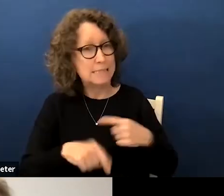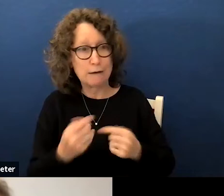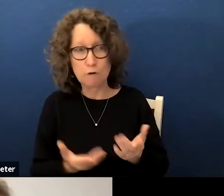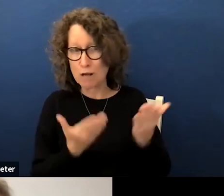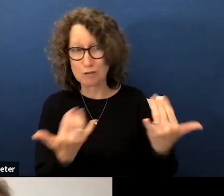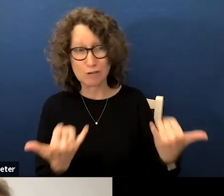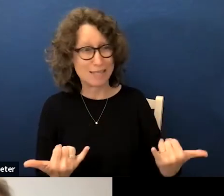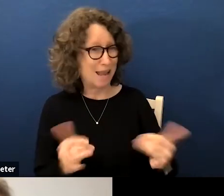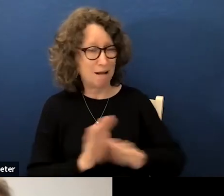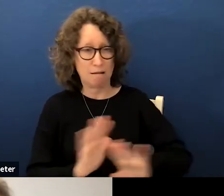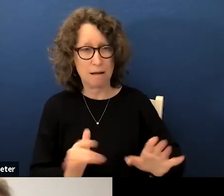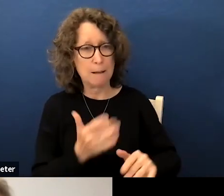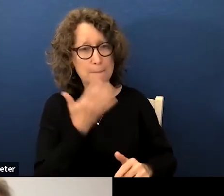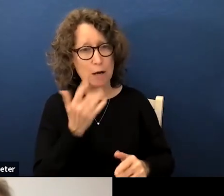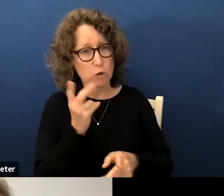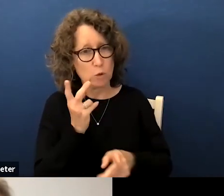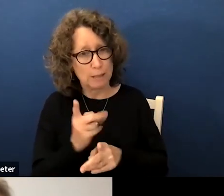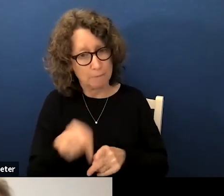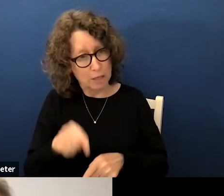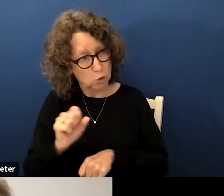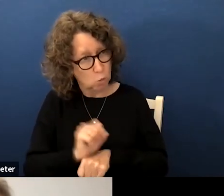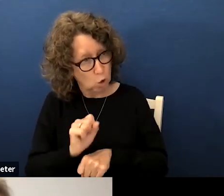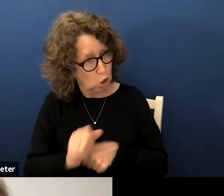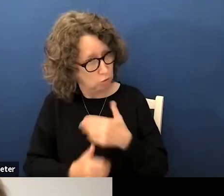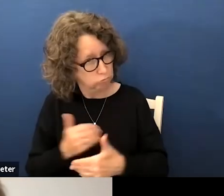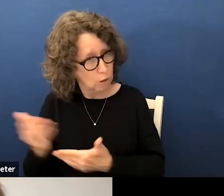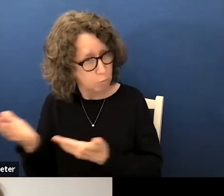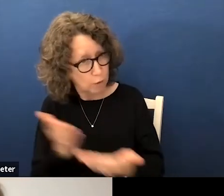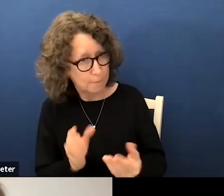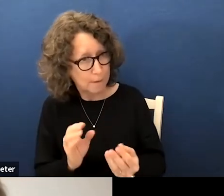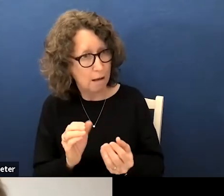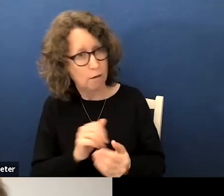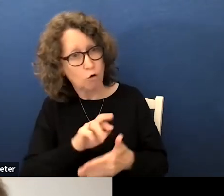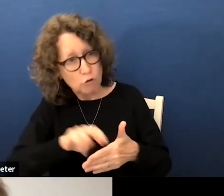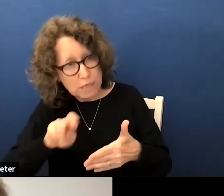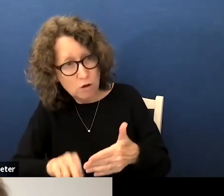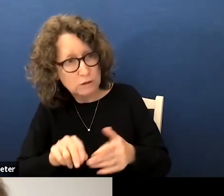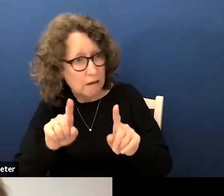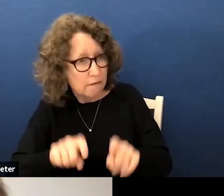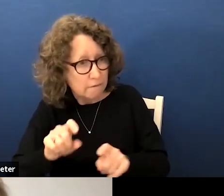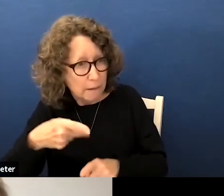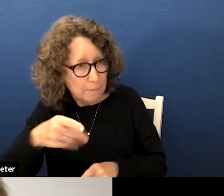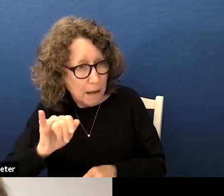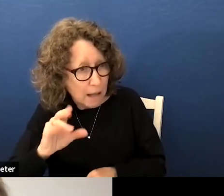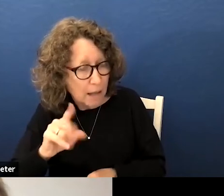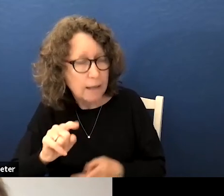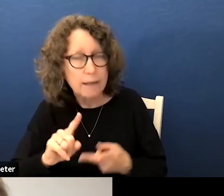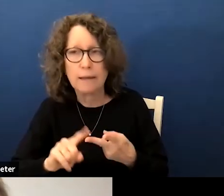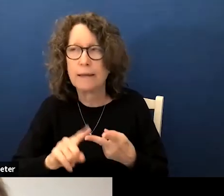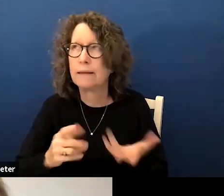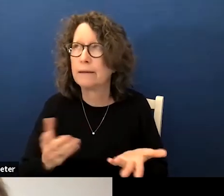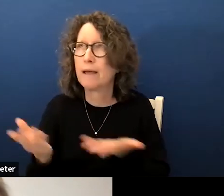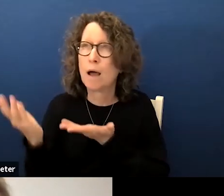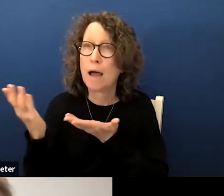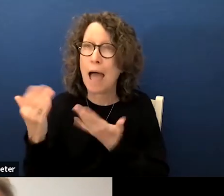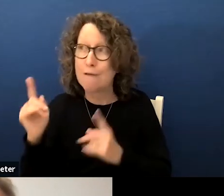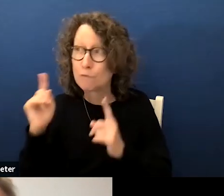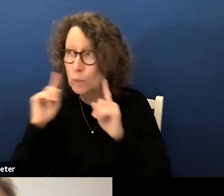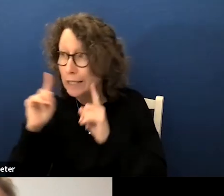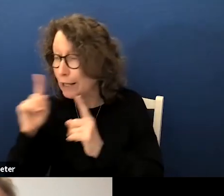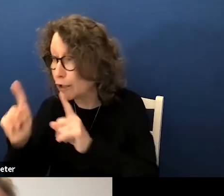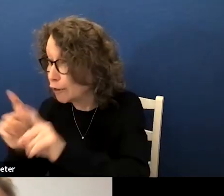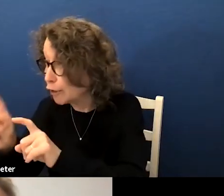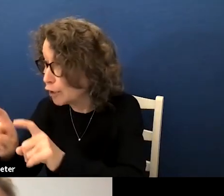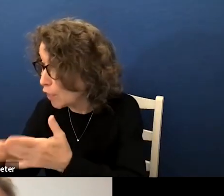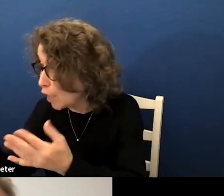and you want us to keep doing this work bringing back some of the results of the pilot bringing back after we hear from people what